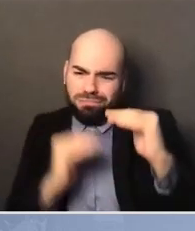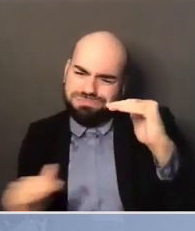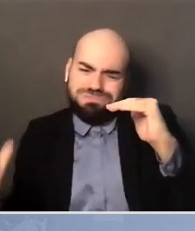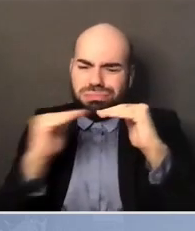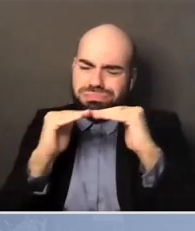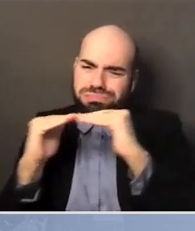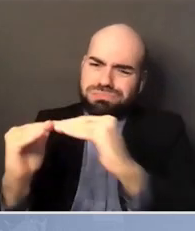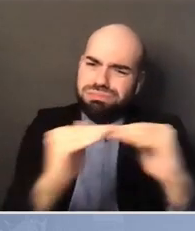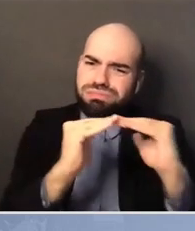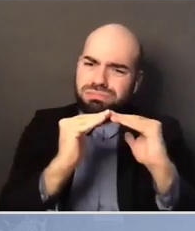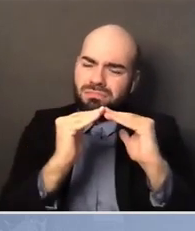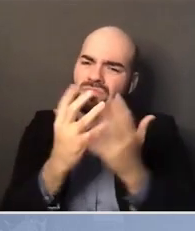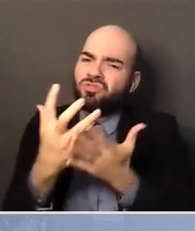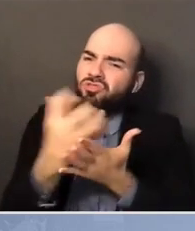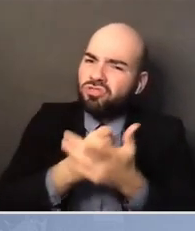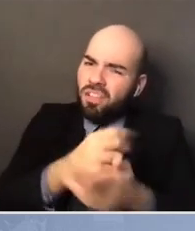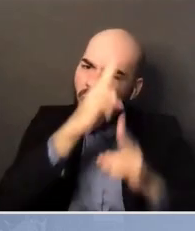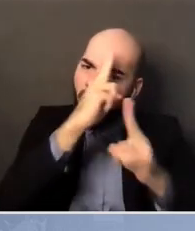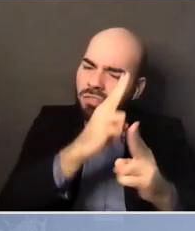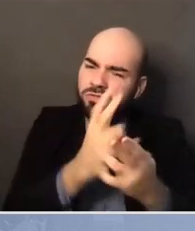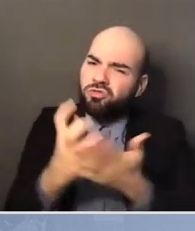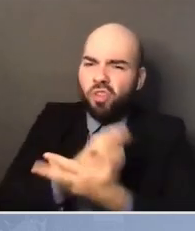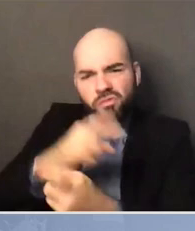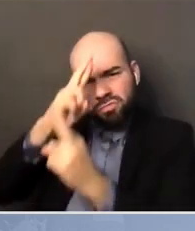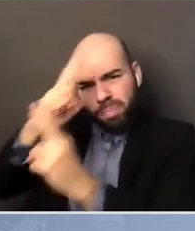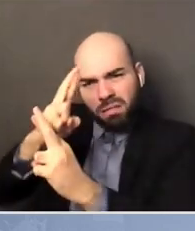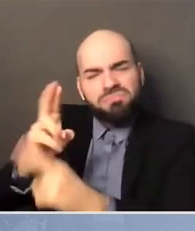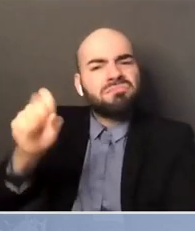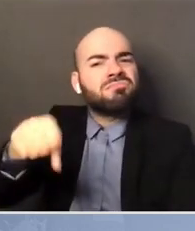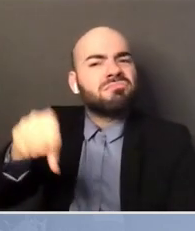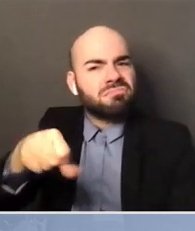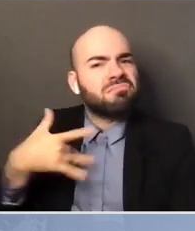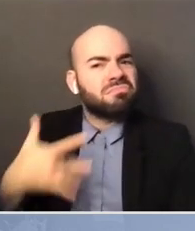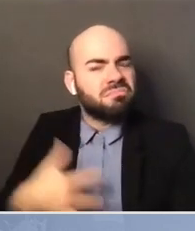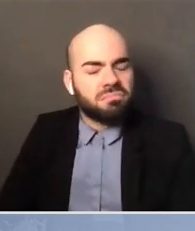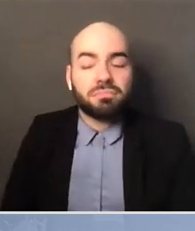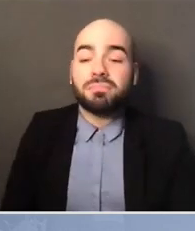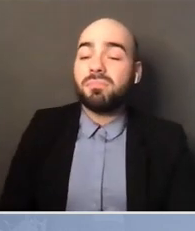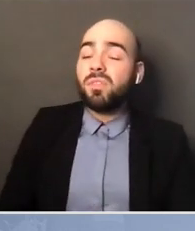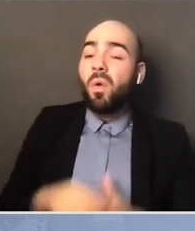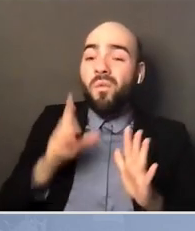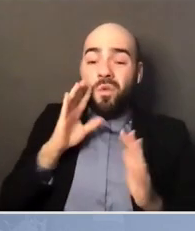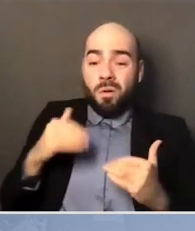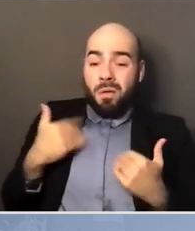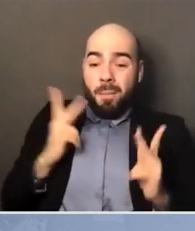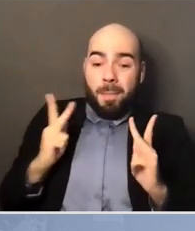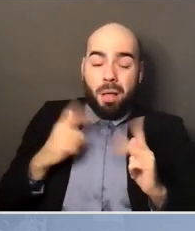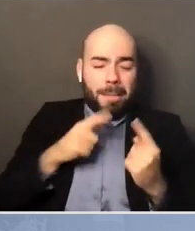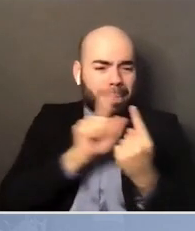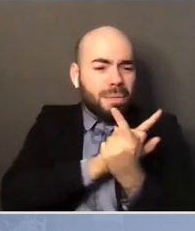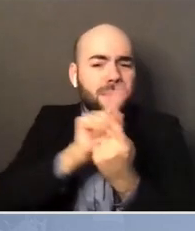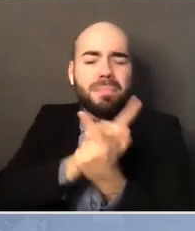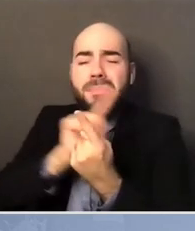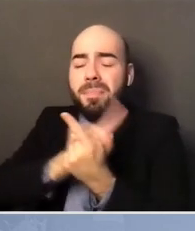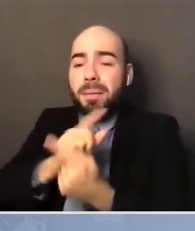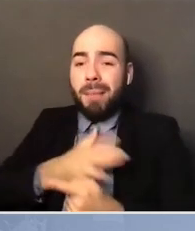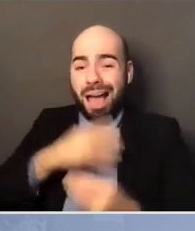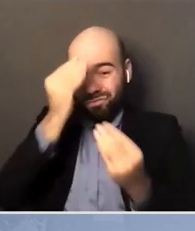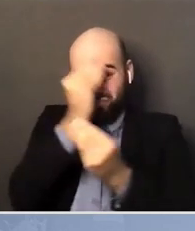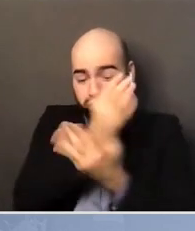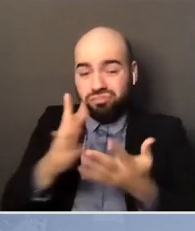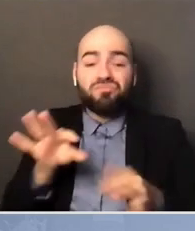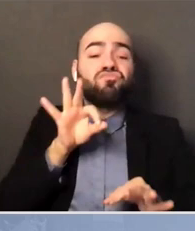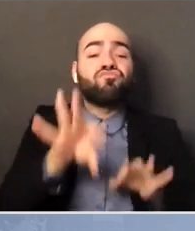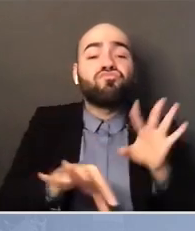So the answer for young people when I talk to them is not that voting